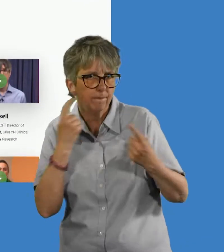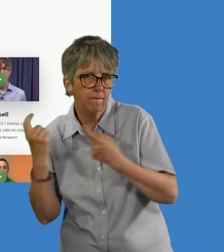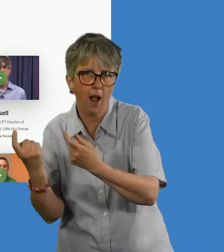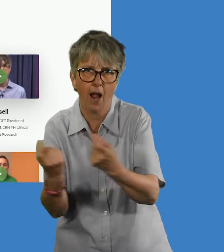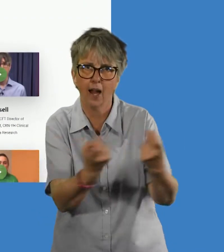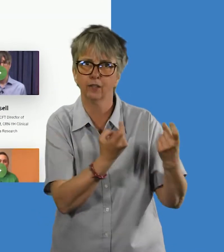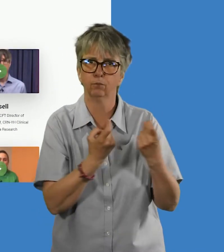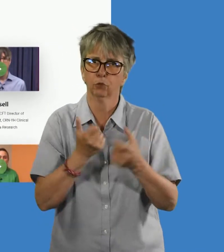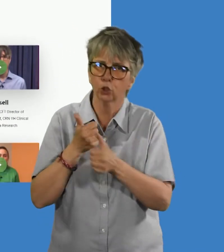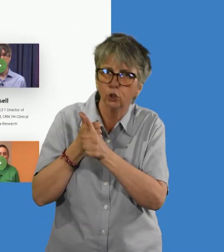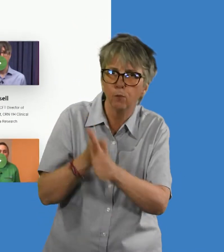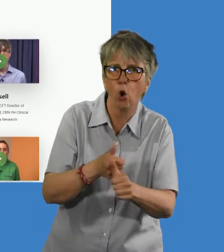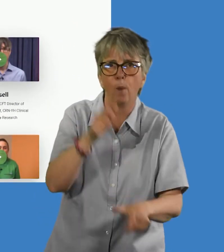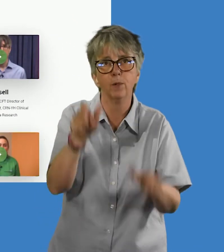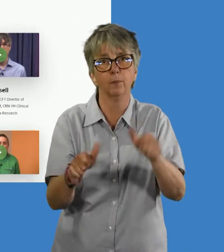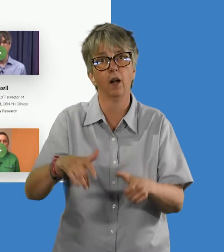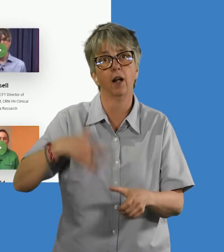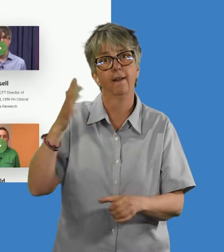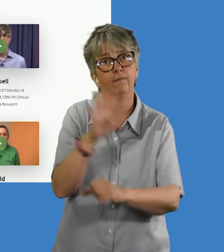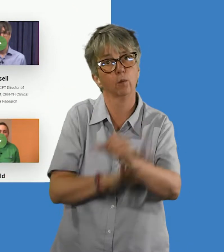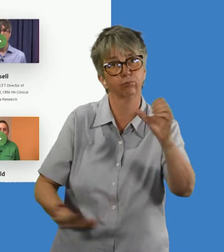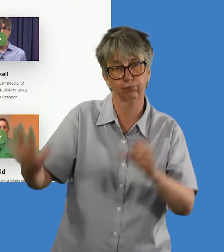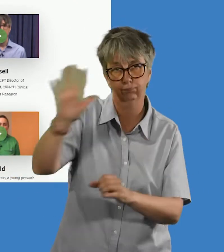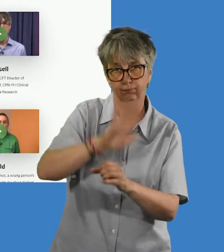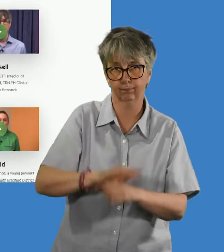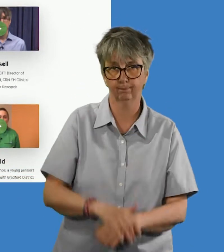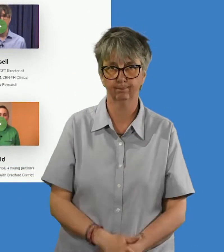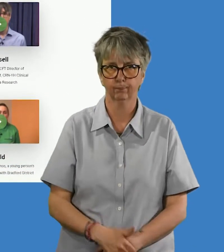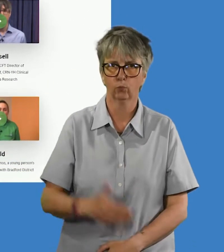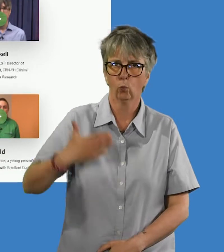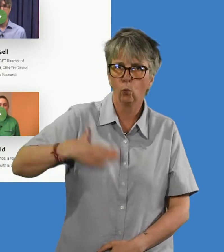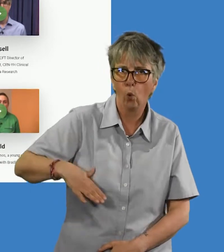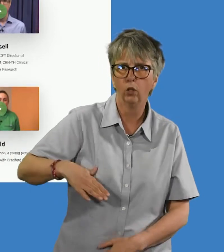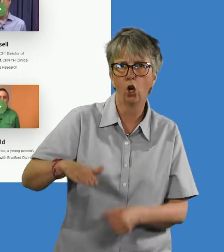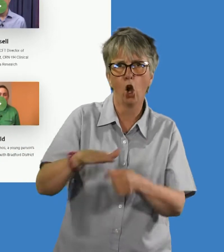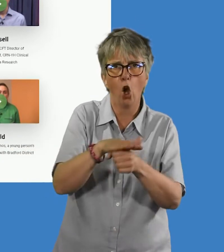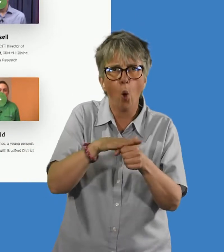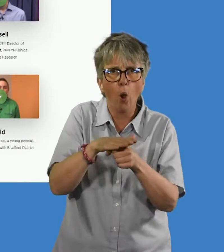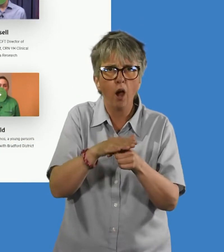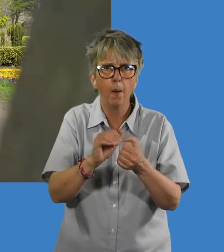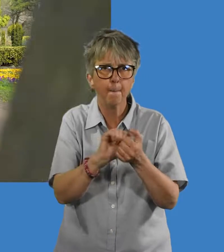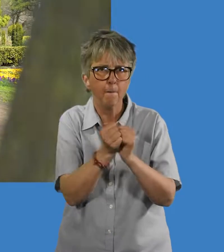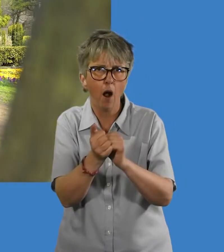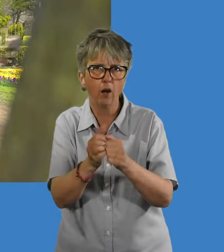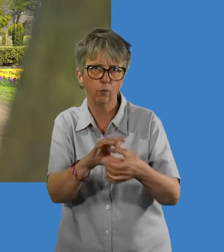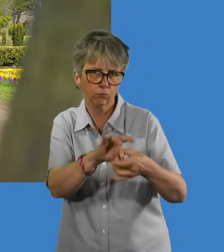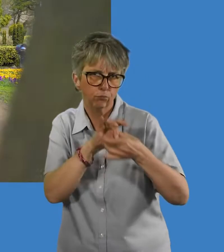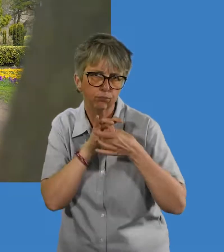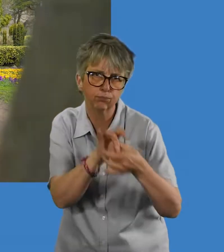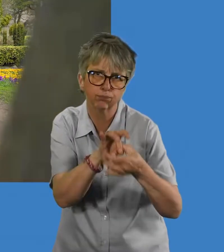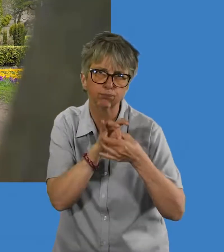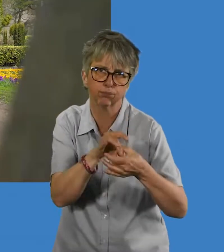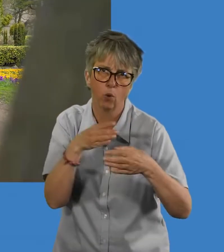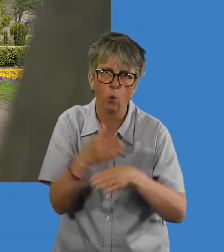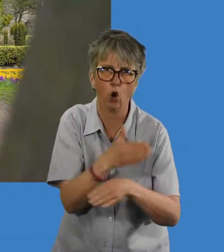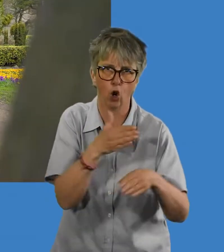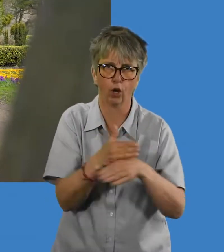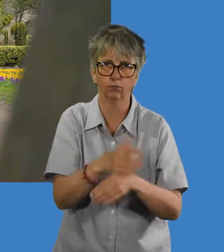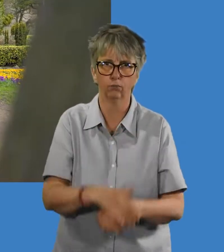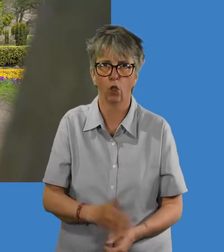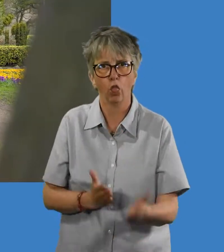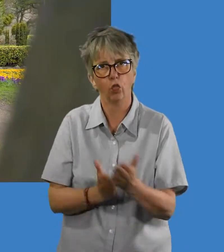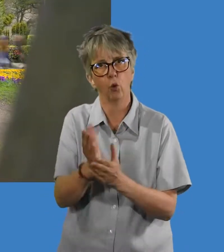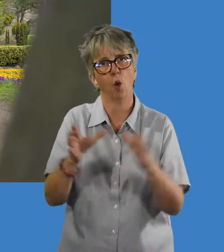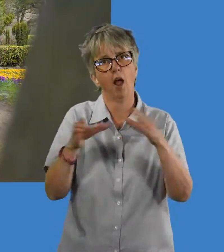to work with our local partners to act as one to turn Bradford into a city of research. We'd like every single Bradford